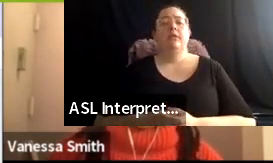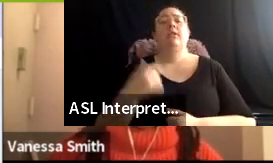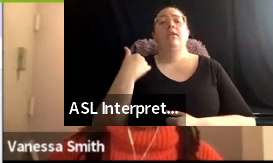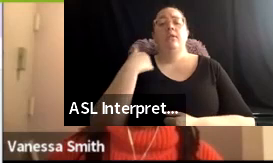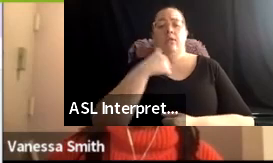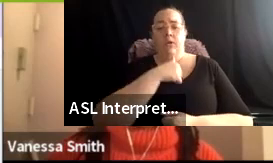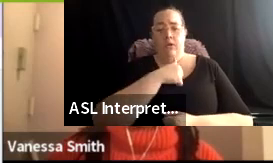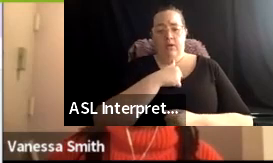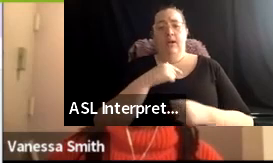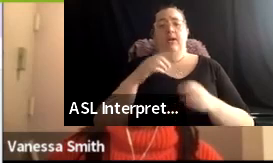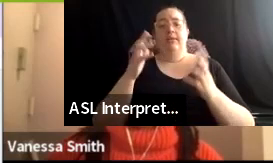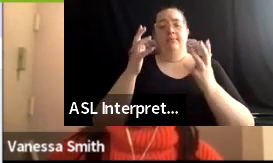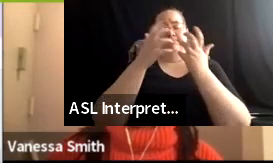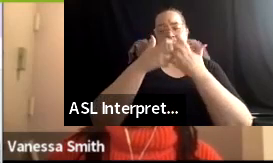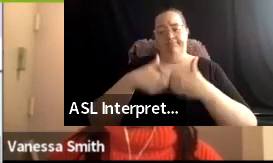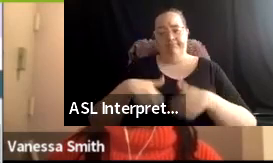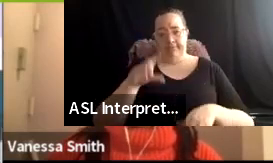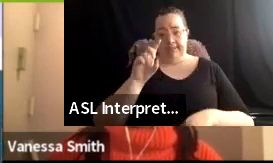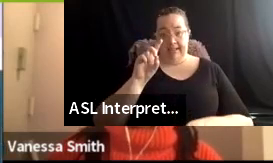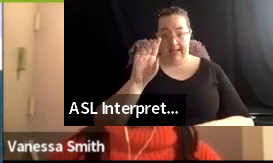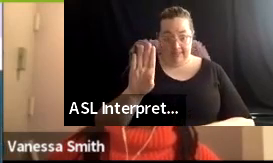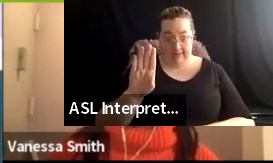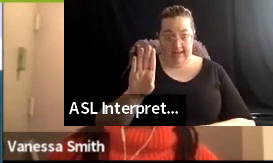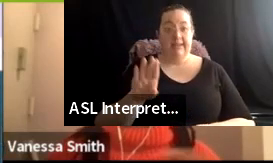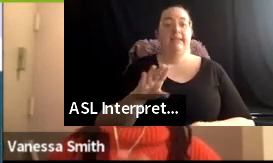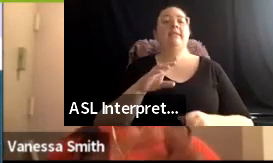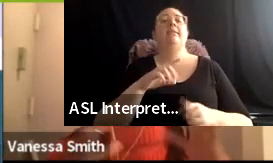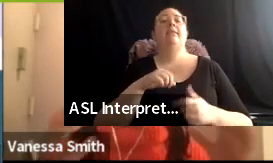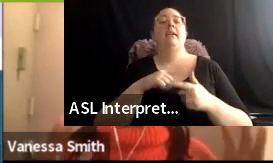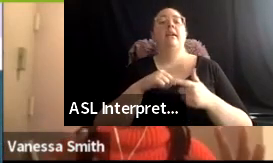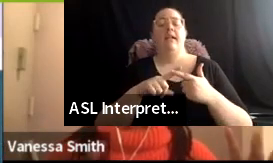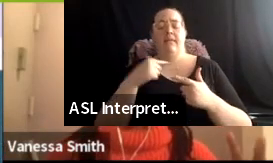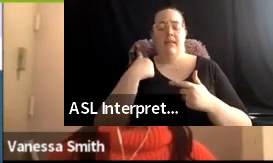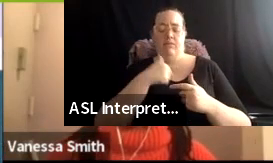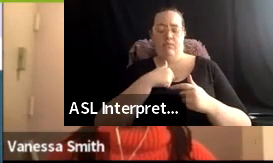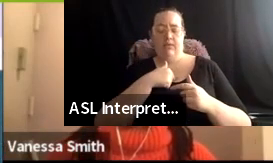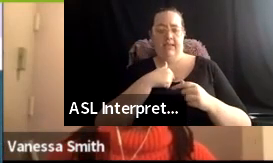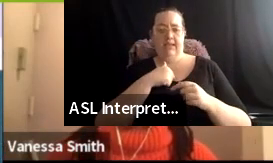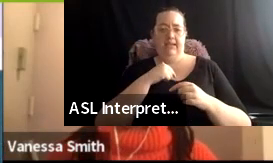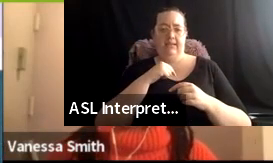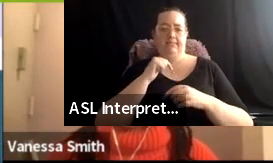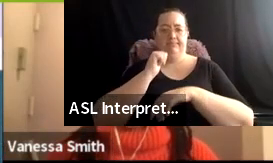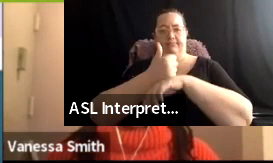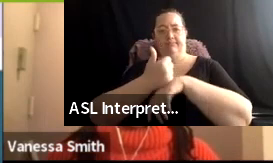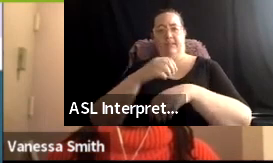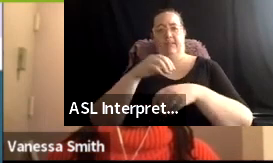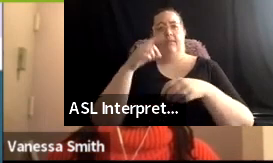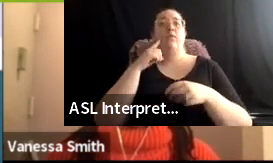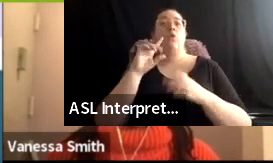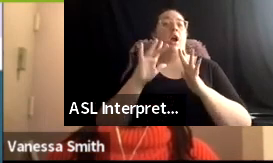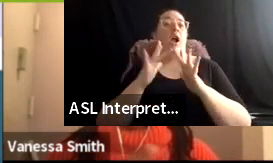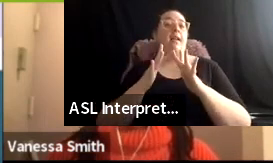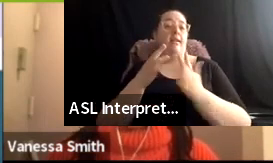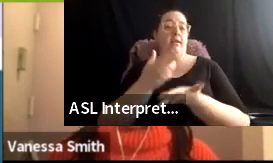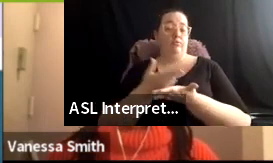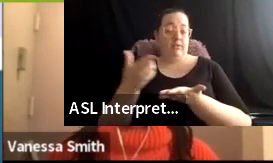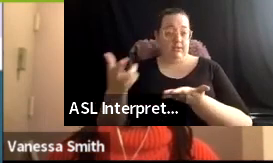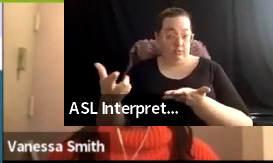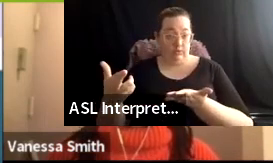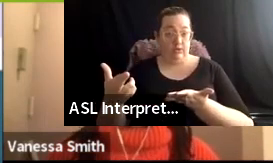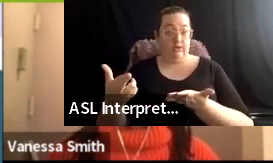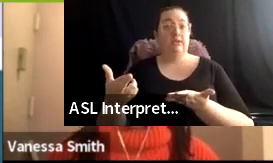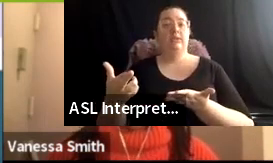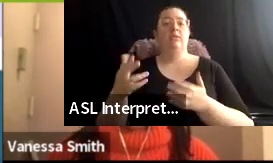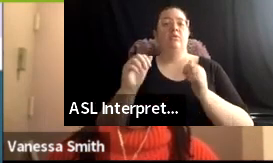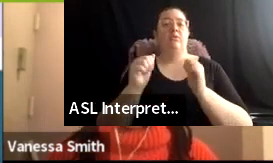database, um, and then we kind of situated the database in a larger online resource, um, with this website.